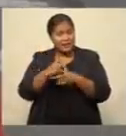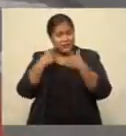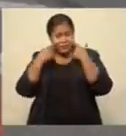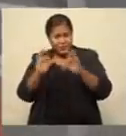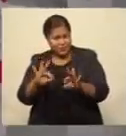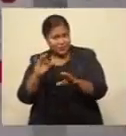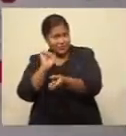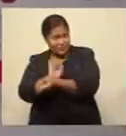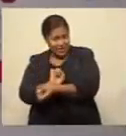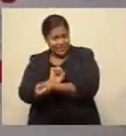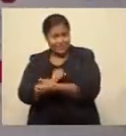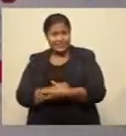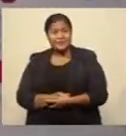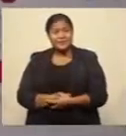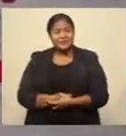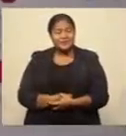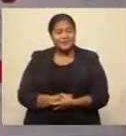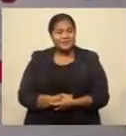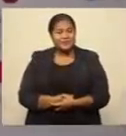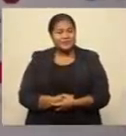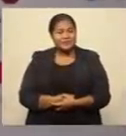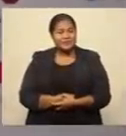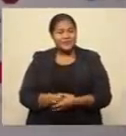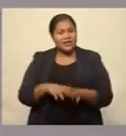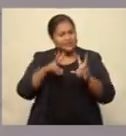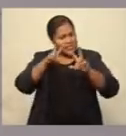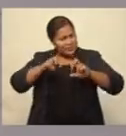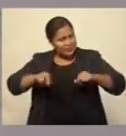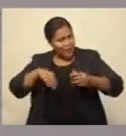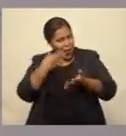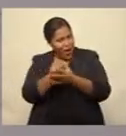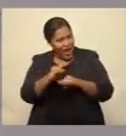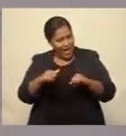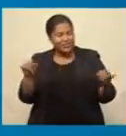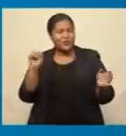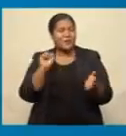arrests. And exploring online shopping.